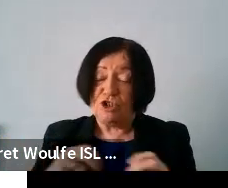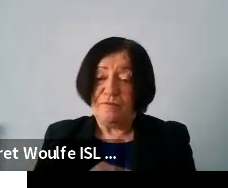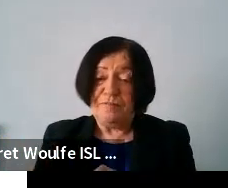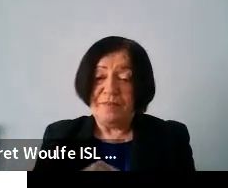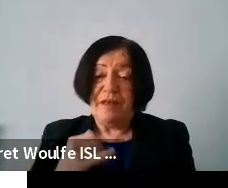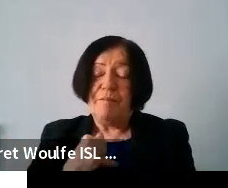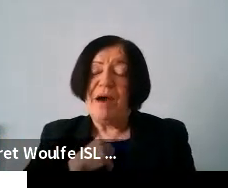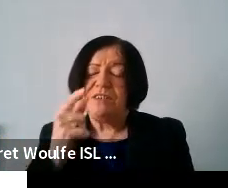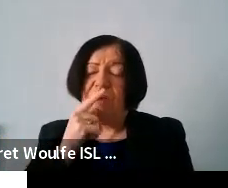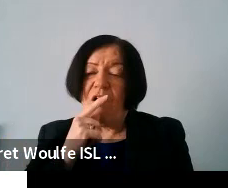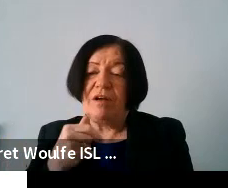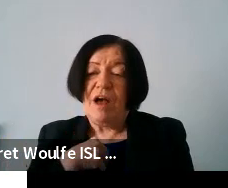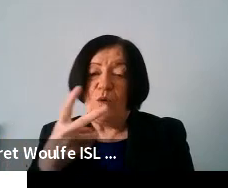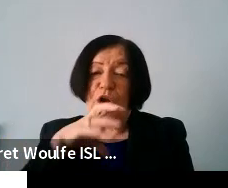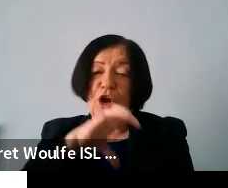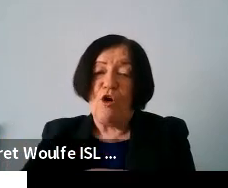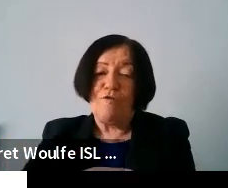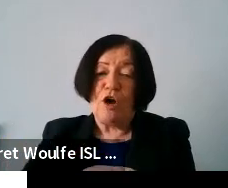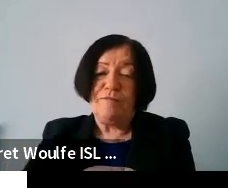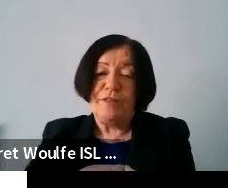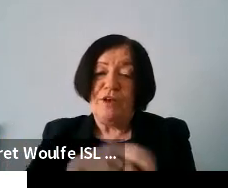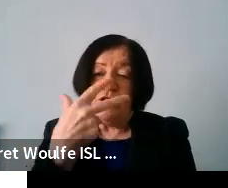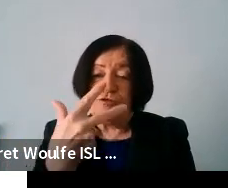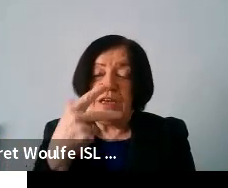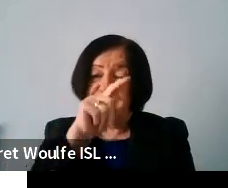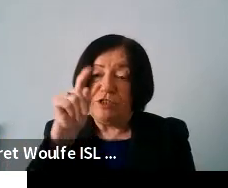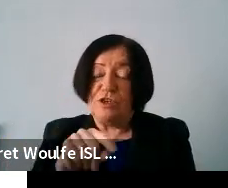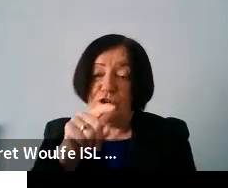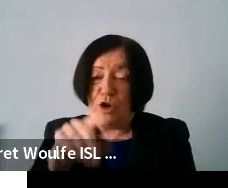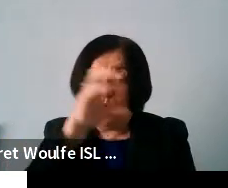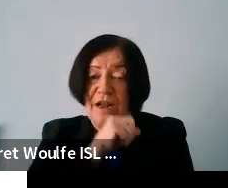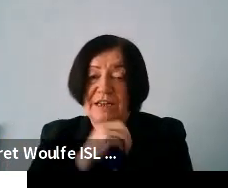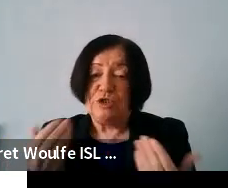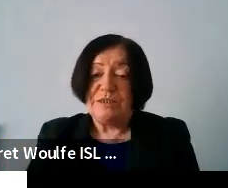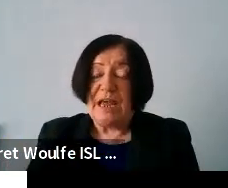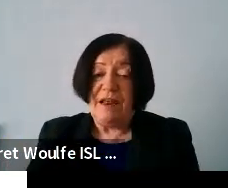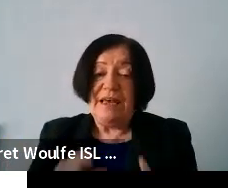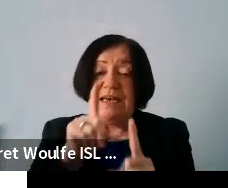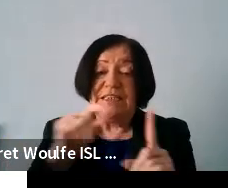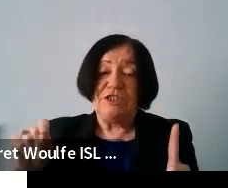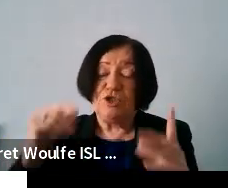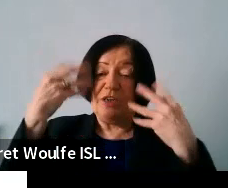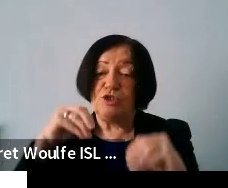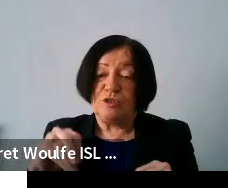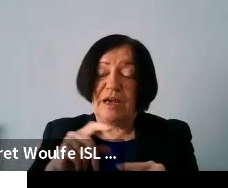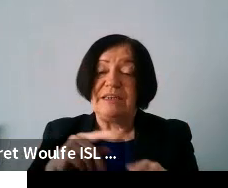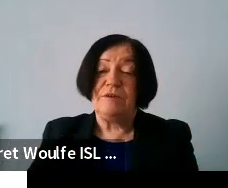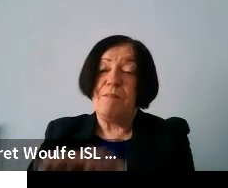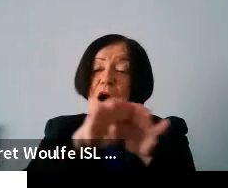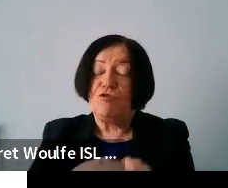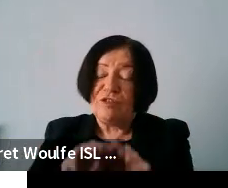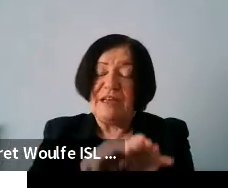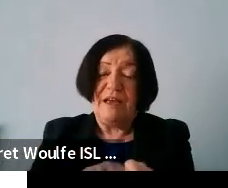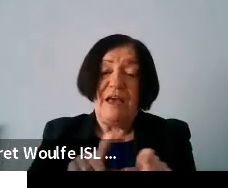in my talk i'm going to cover um three of the topics that you're looking at today digital education and democracy and